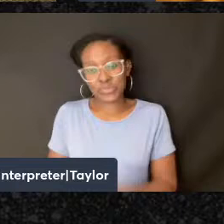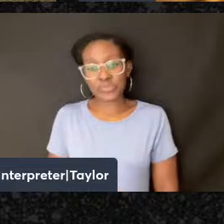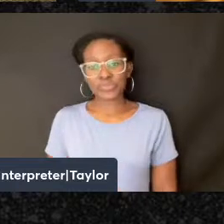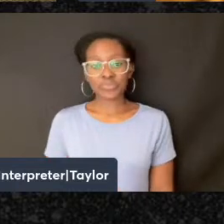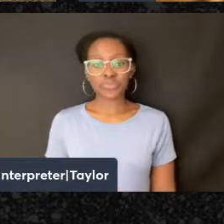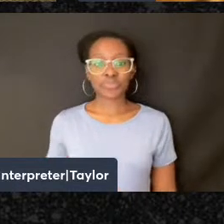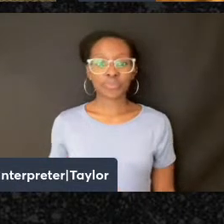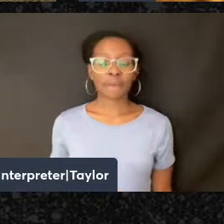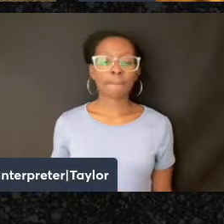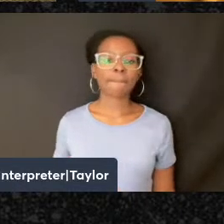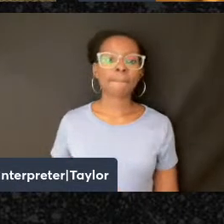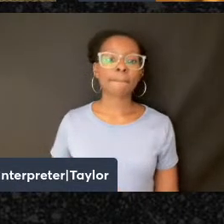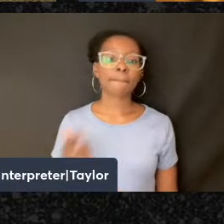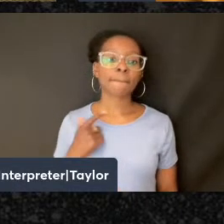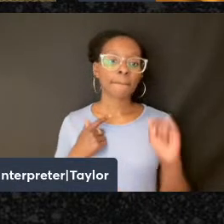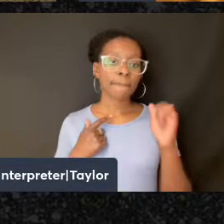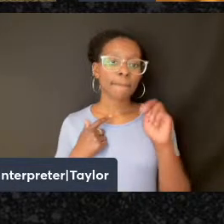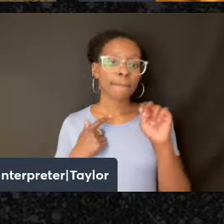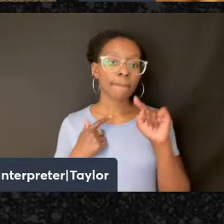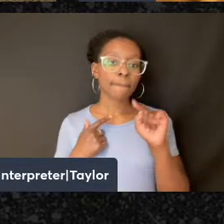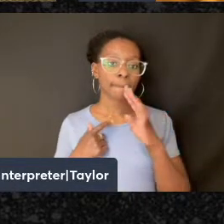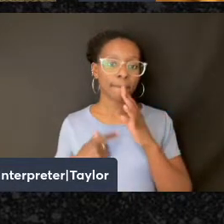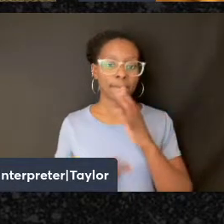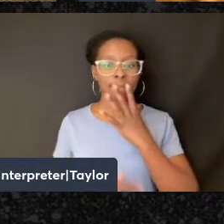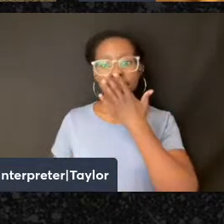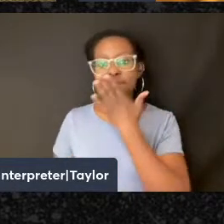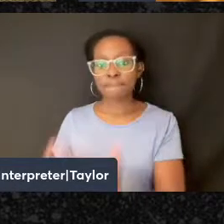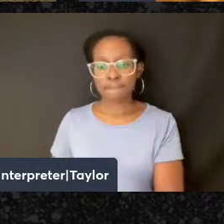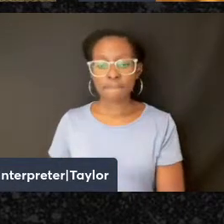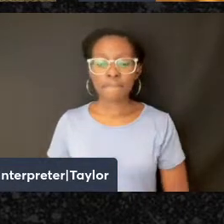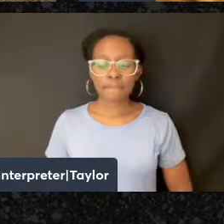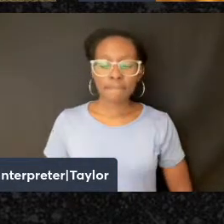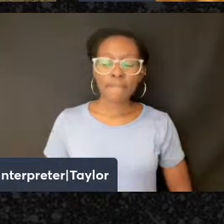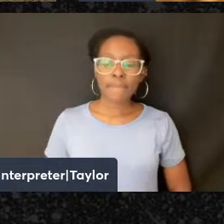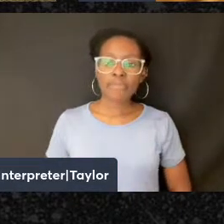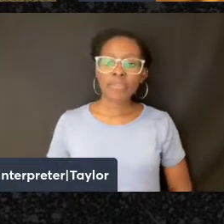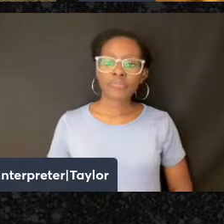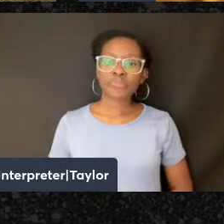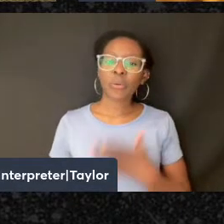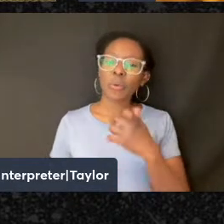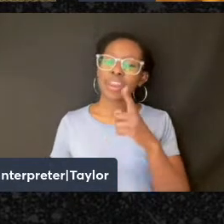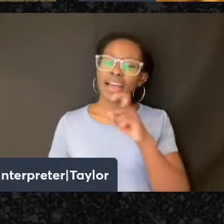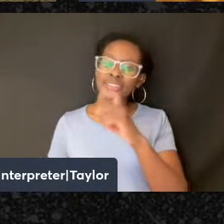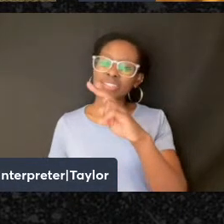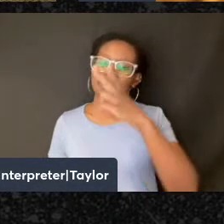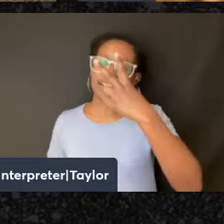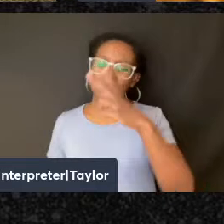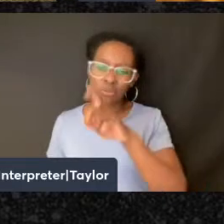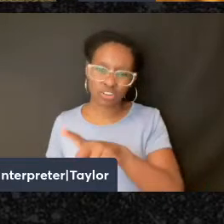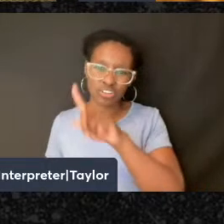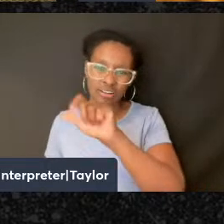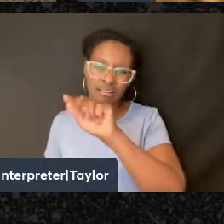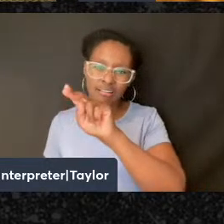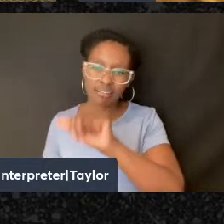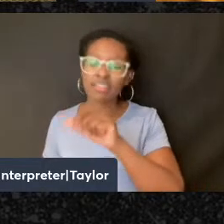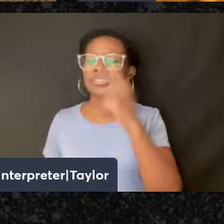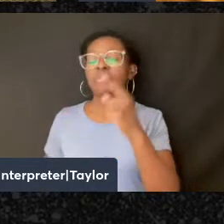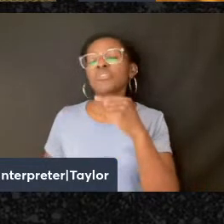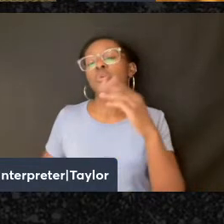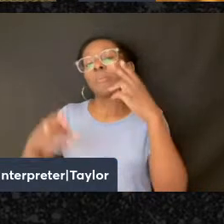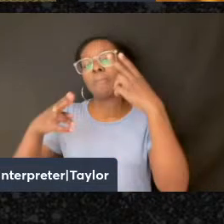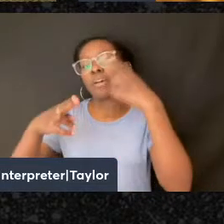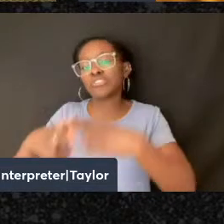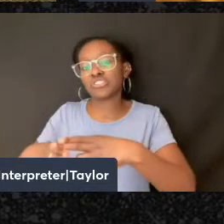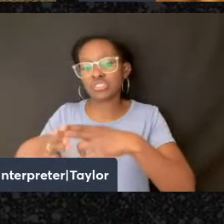Thank you. And I want to follow up with you, if you don't mind, Ana, on what you brought up in the very beginning about